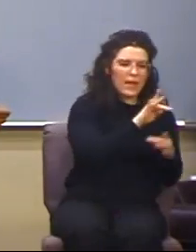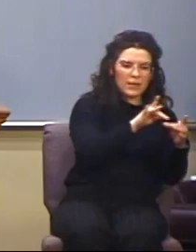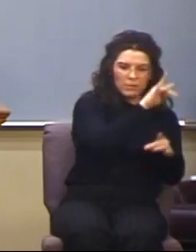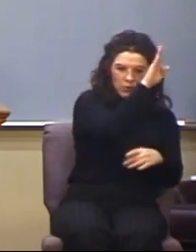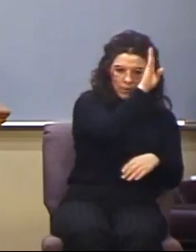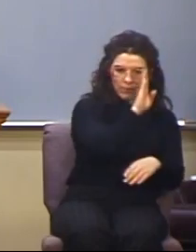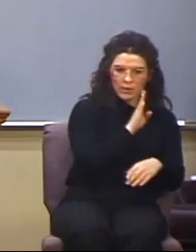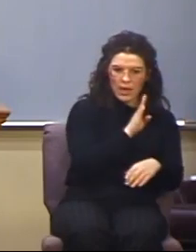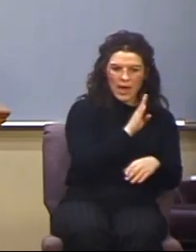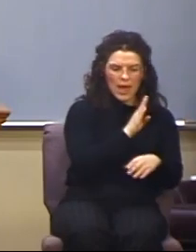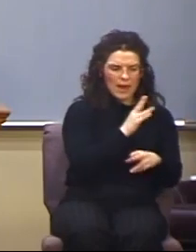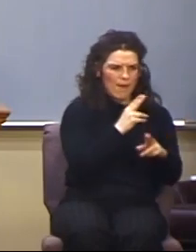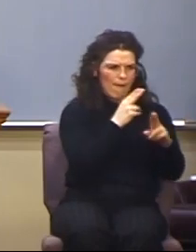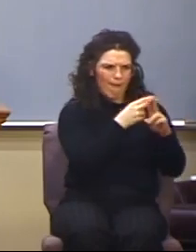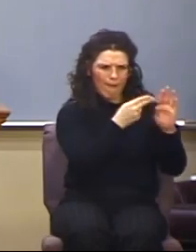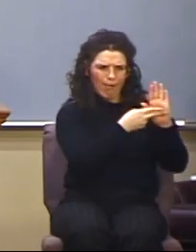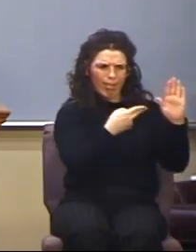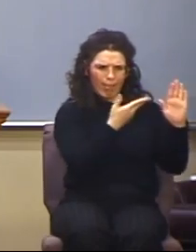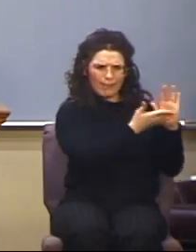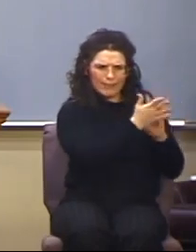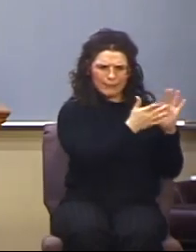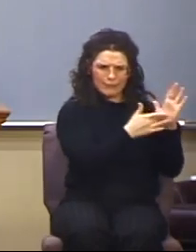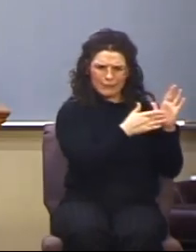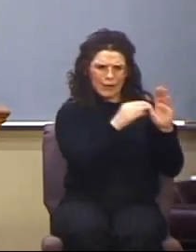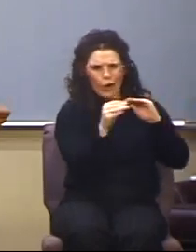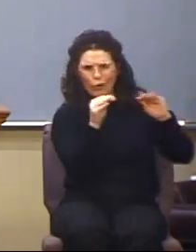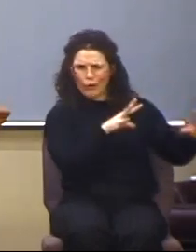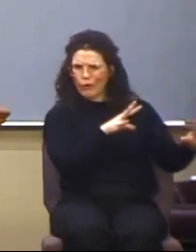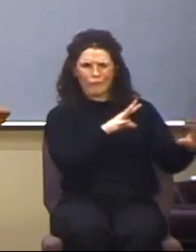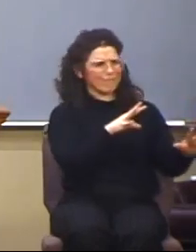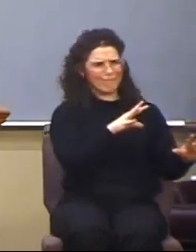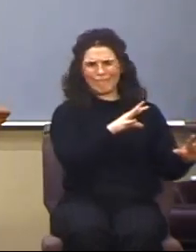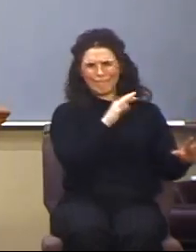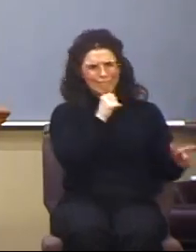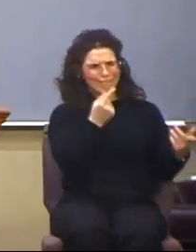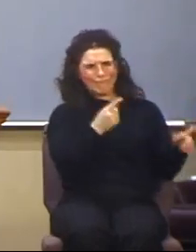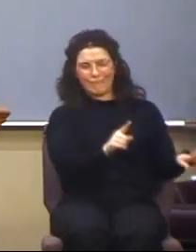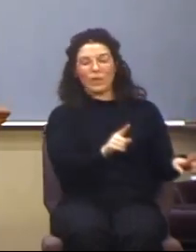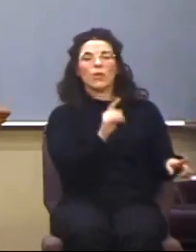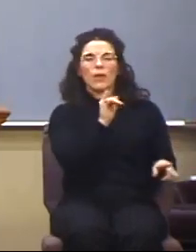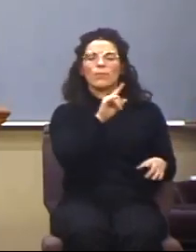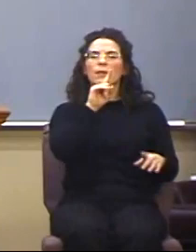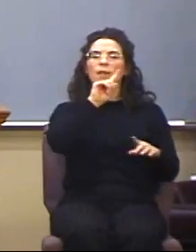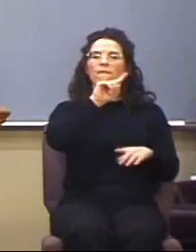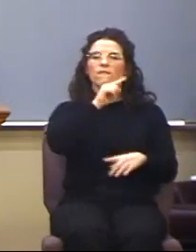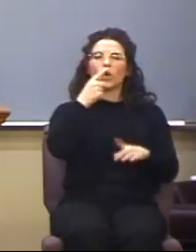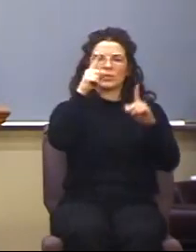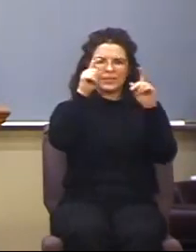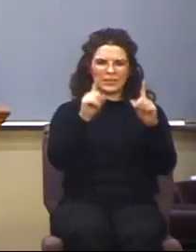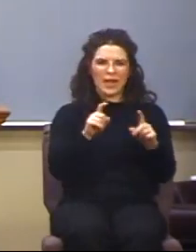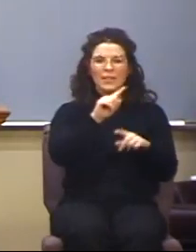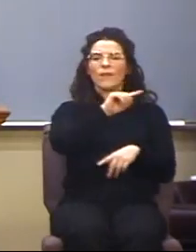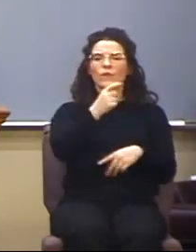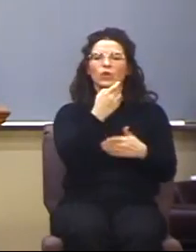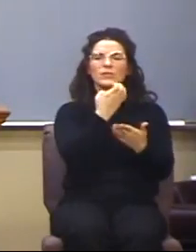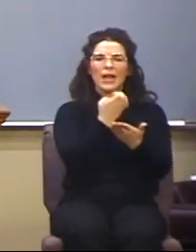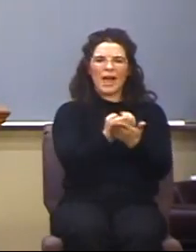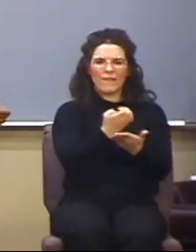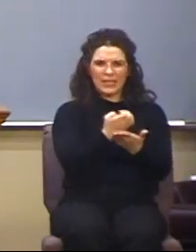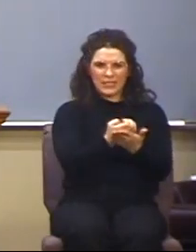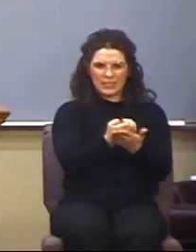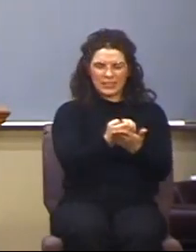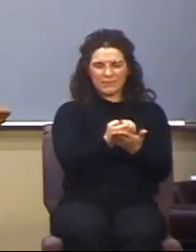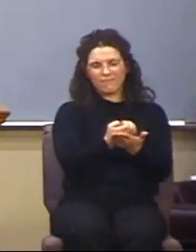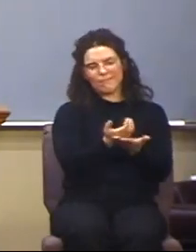God calleth Jesus a curse. So here's going to be the first test, the first evidence. And frankly, what verse